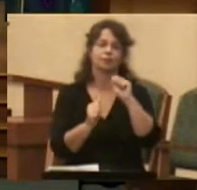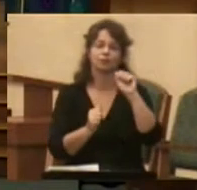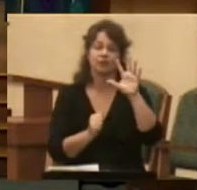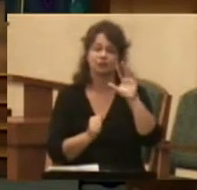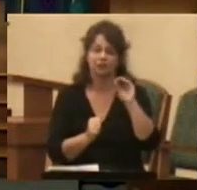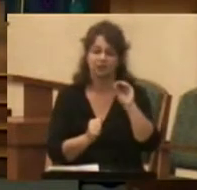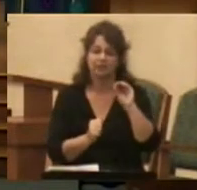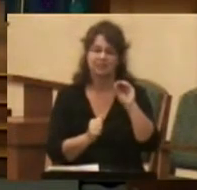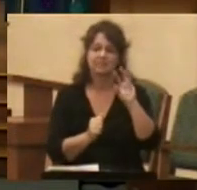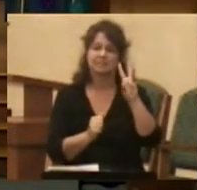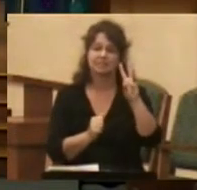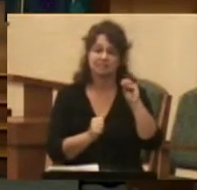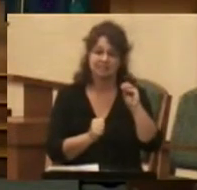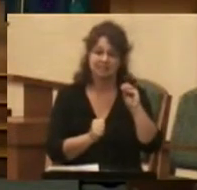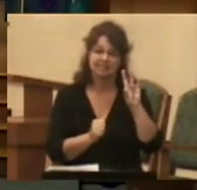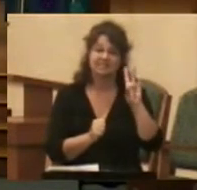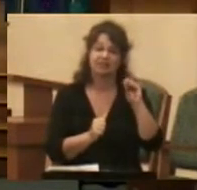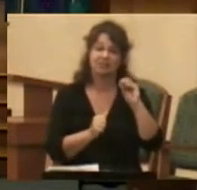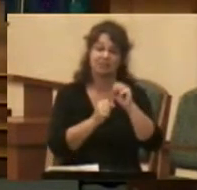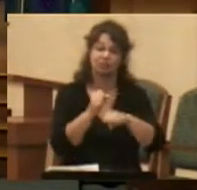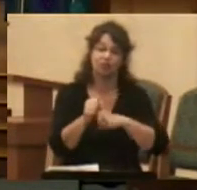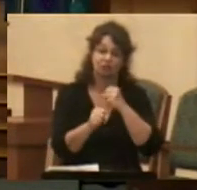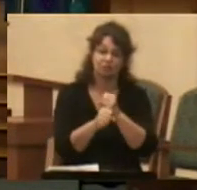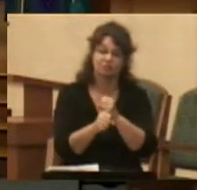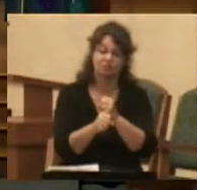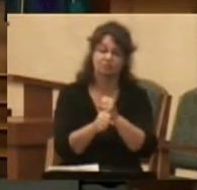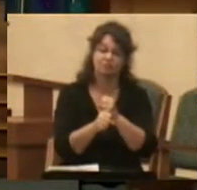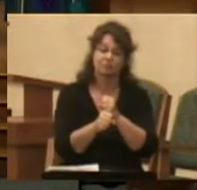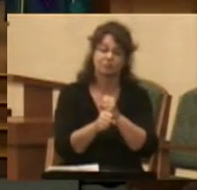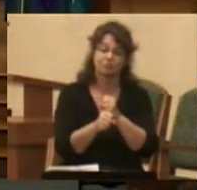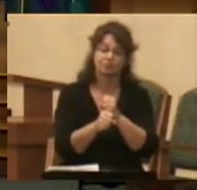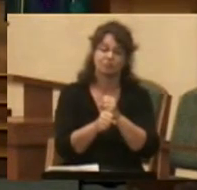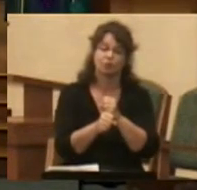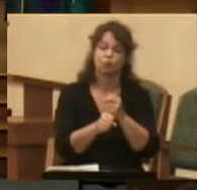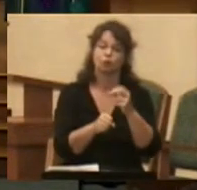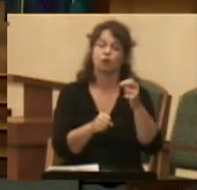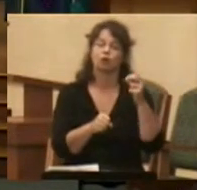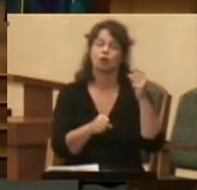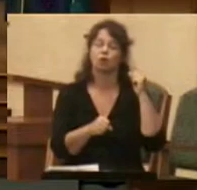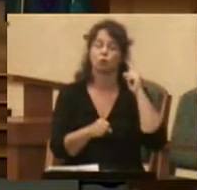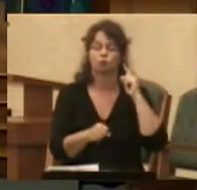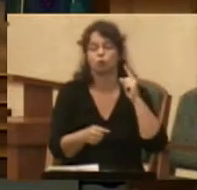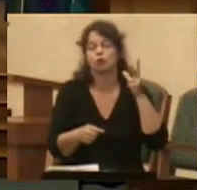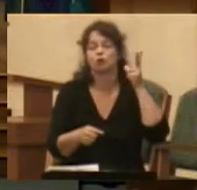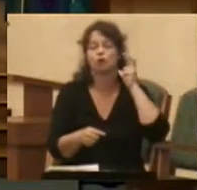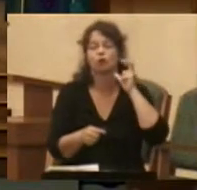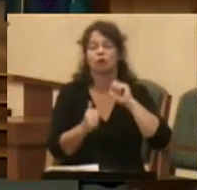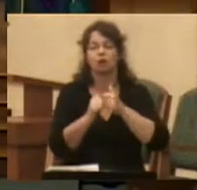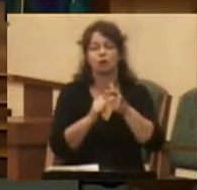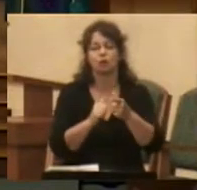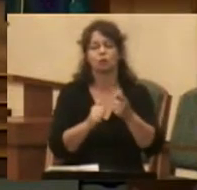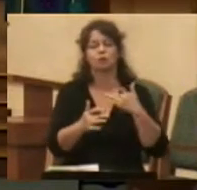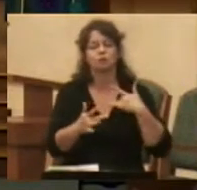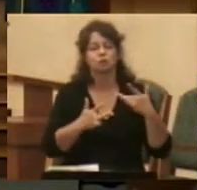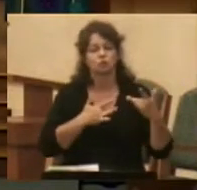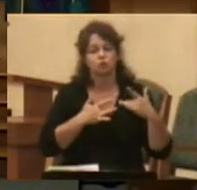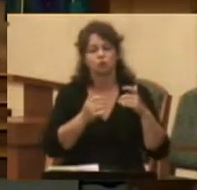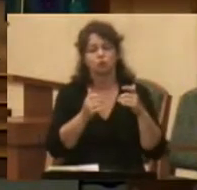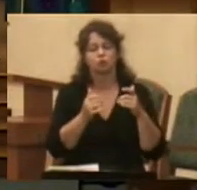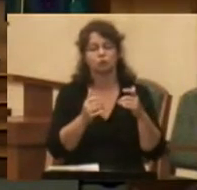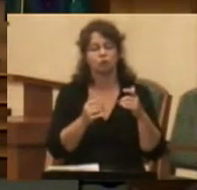or 70 years. We have heard how you cared for each other particularly